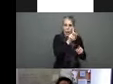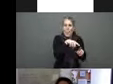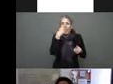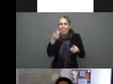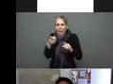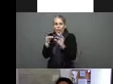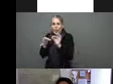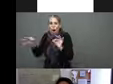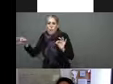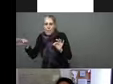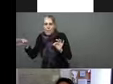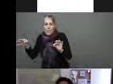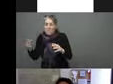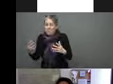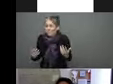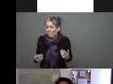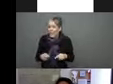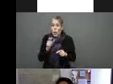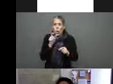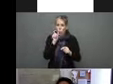general, regardless of word order within a sentence.